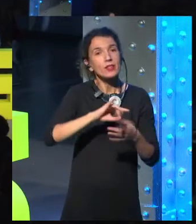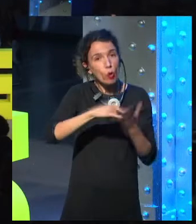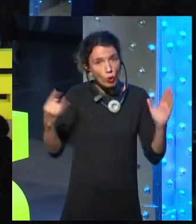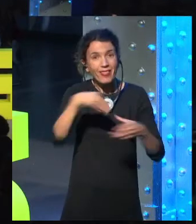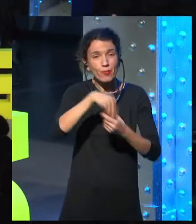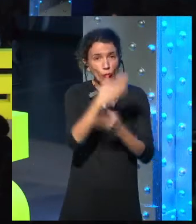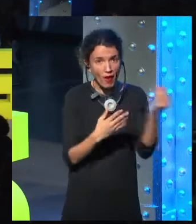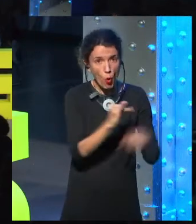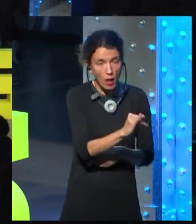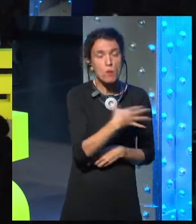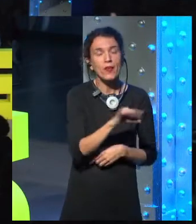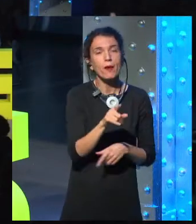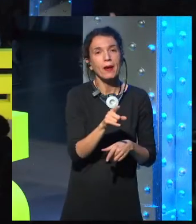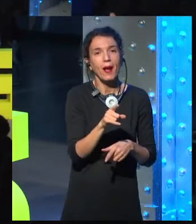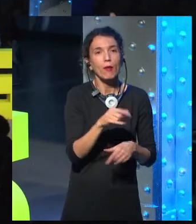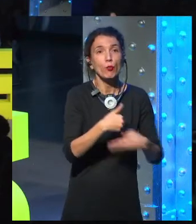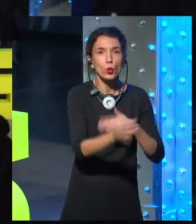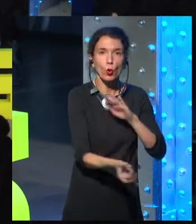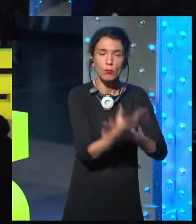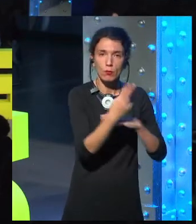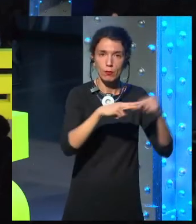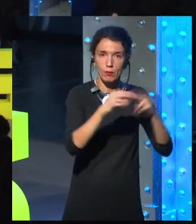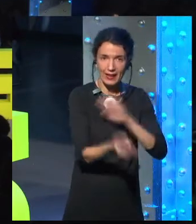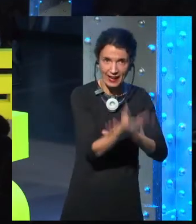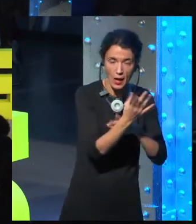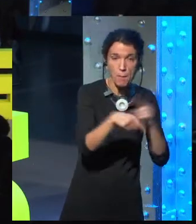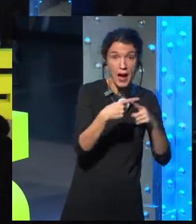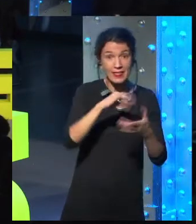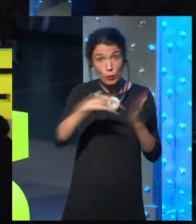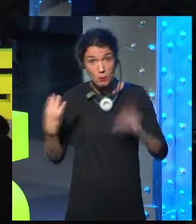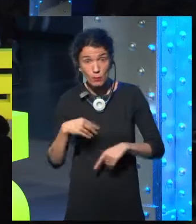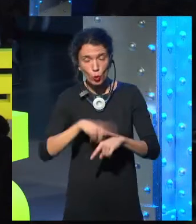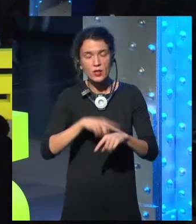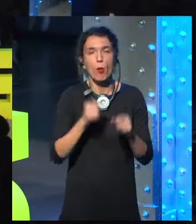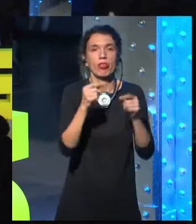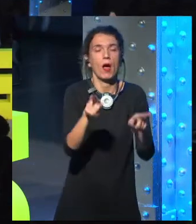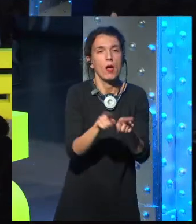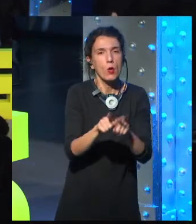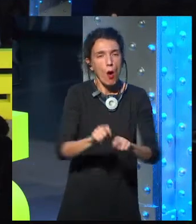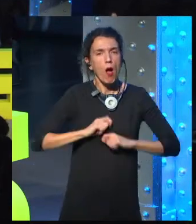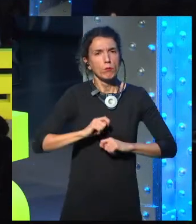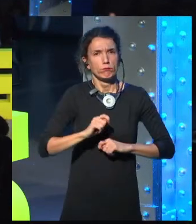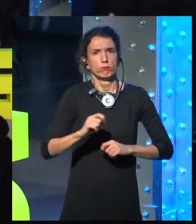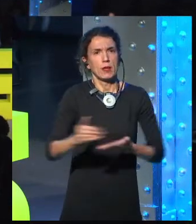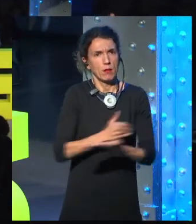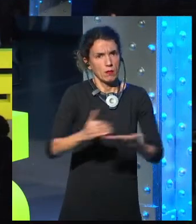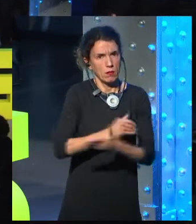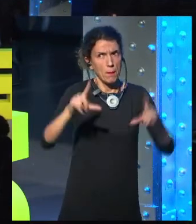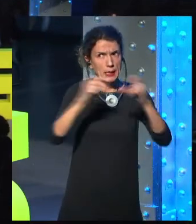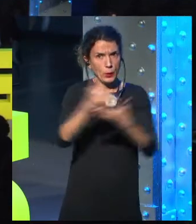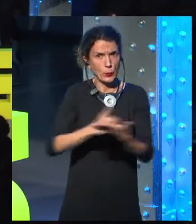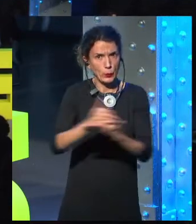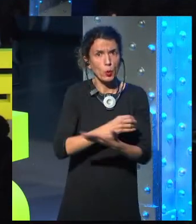make the most money because so many more people will be able to use it. I looked at the terms of service of